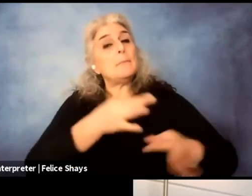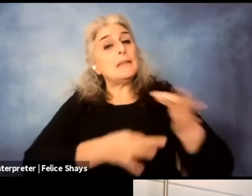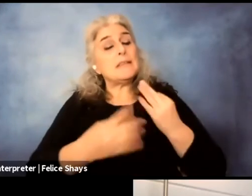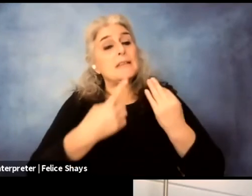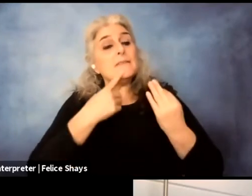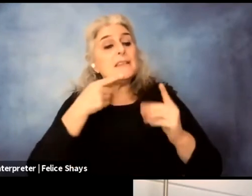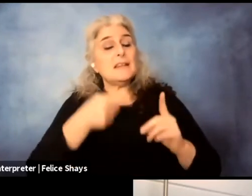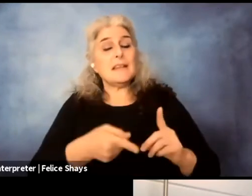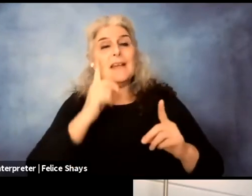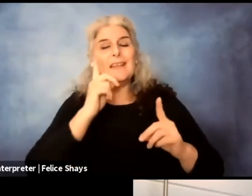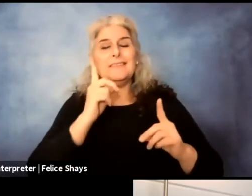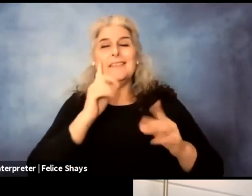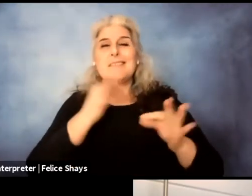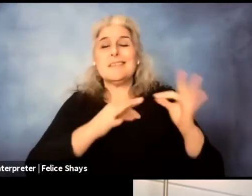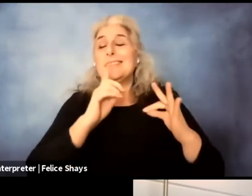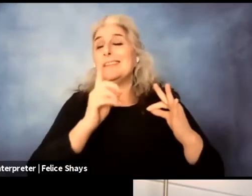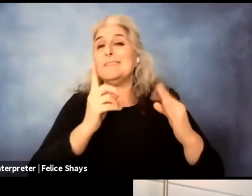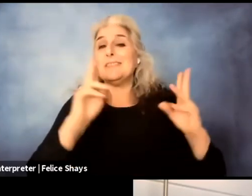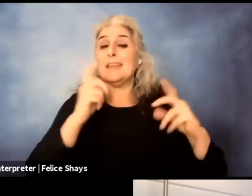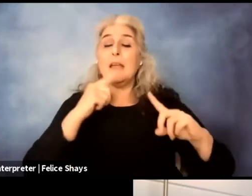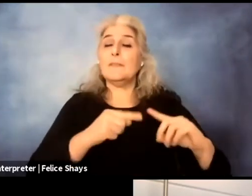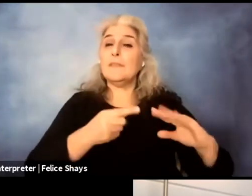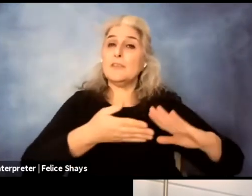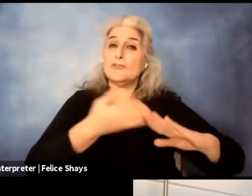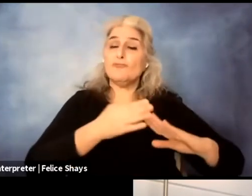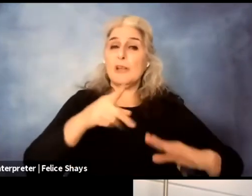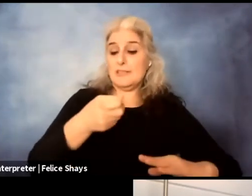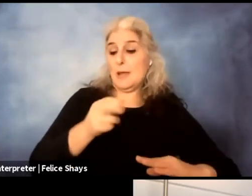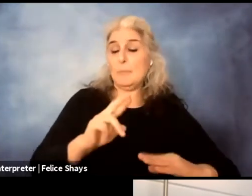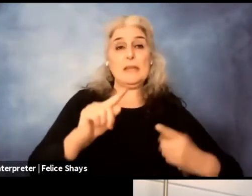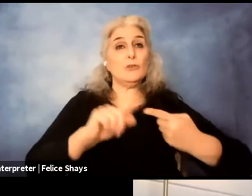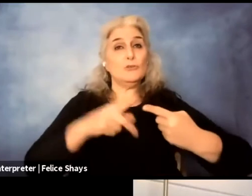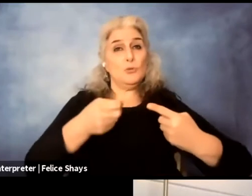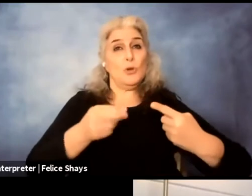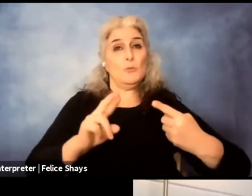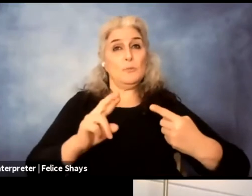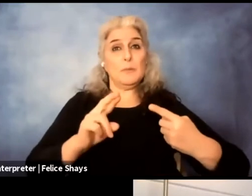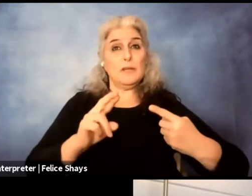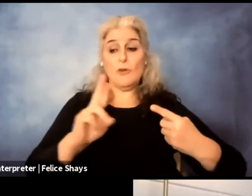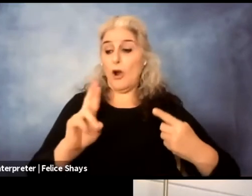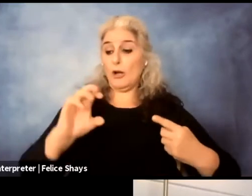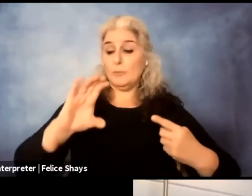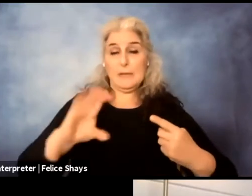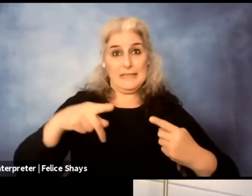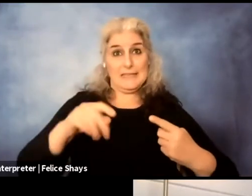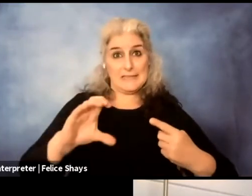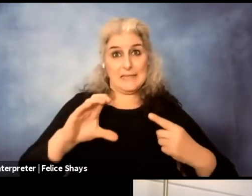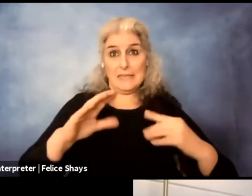runs some peer-to-peer WebRTC protocol, we can find a set of privacy